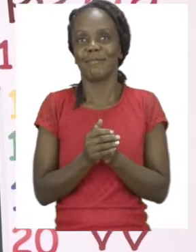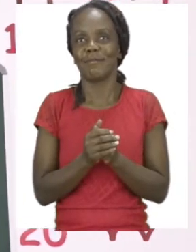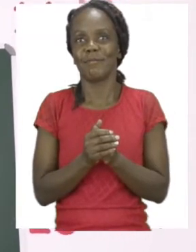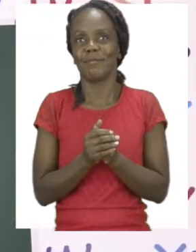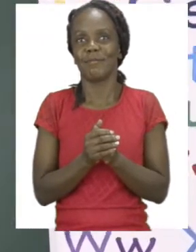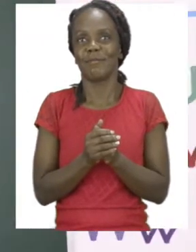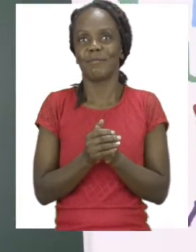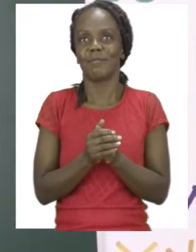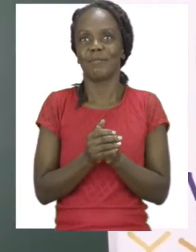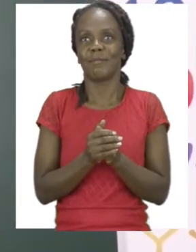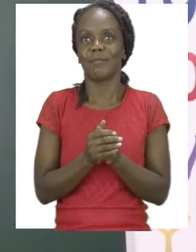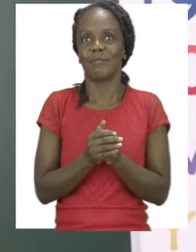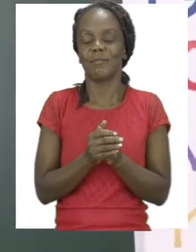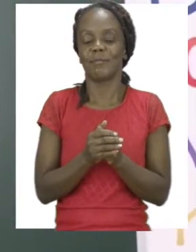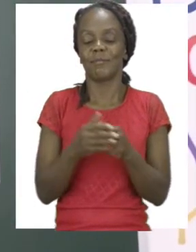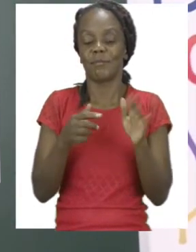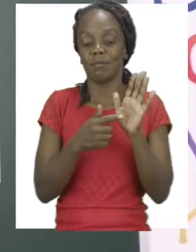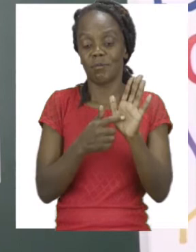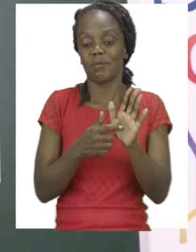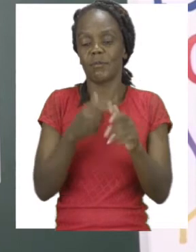show me your sad face.